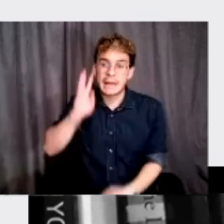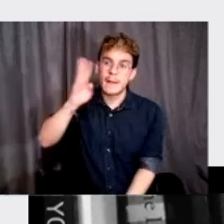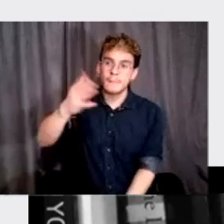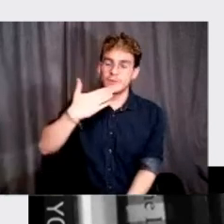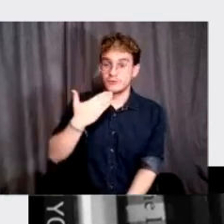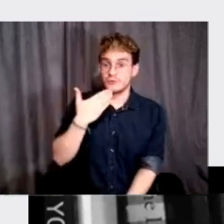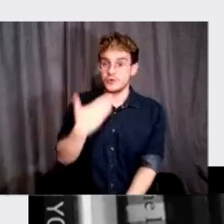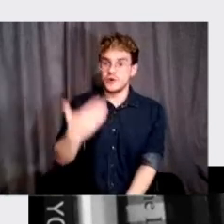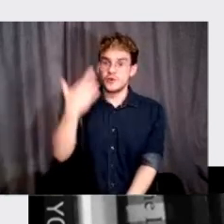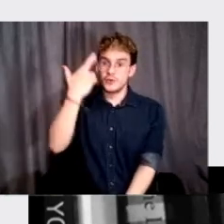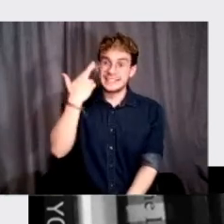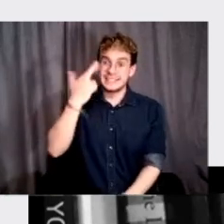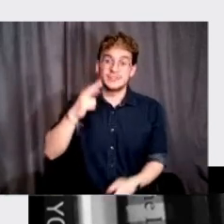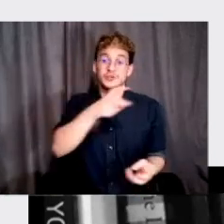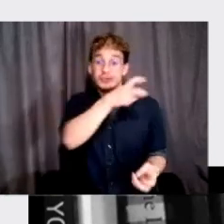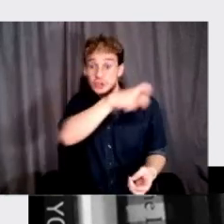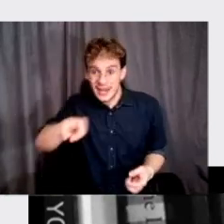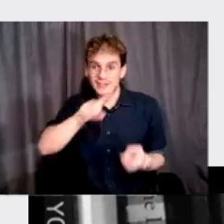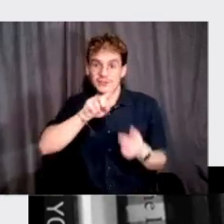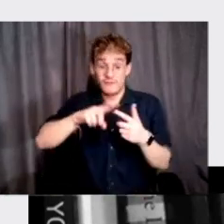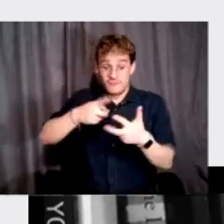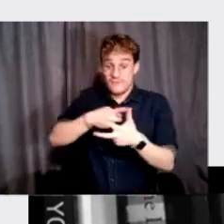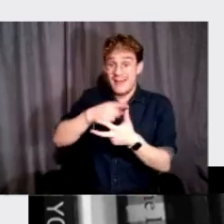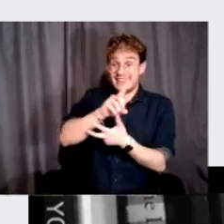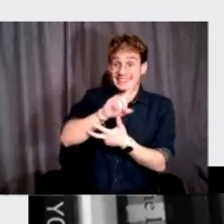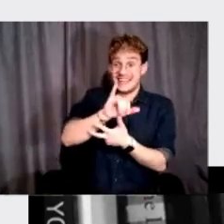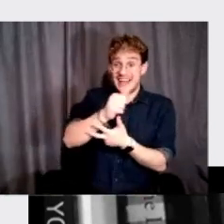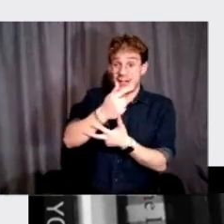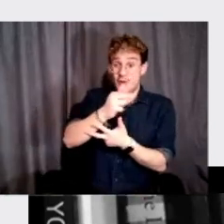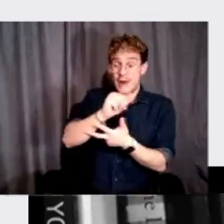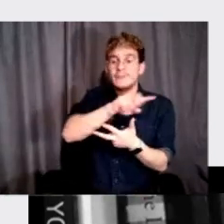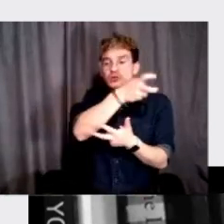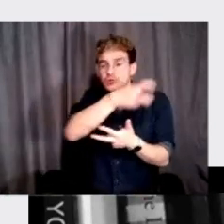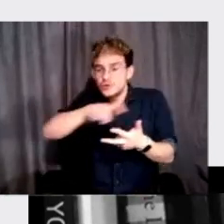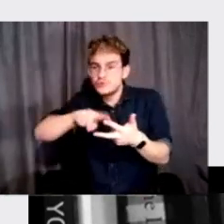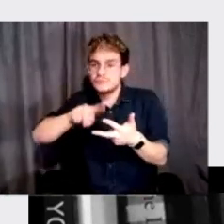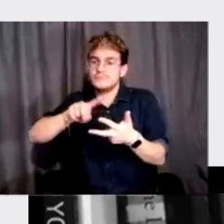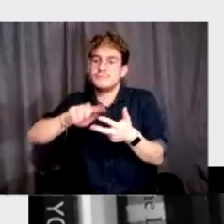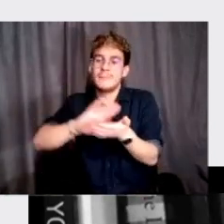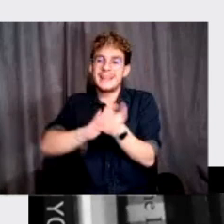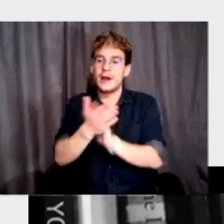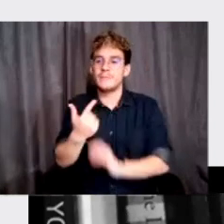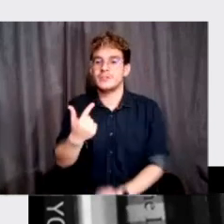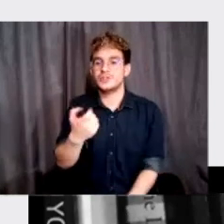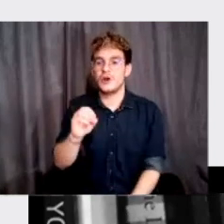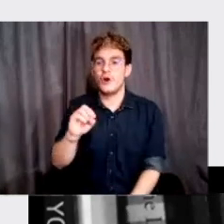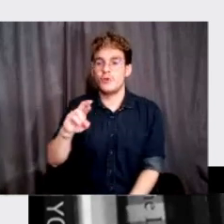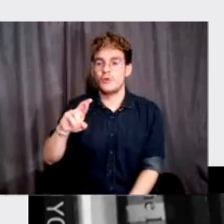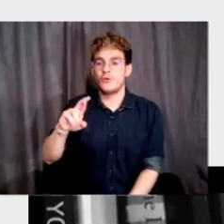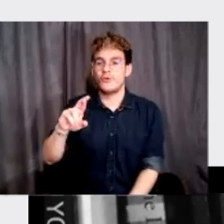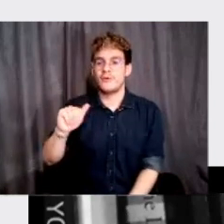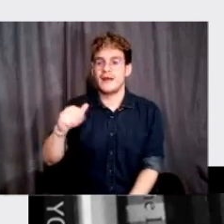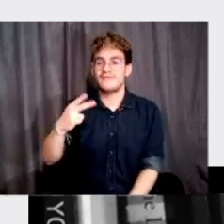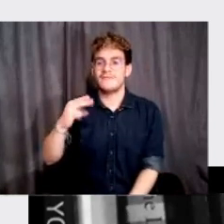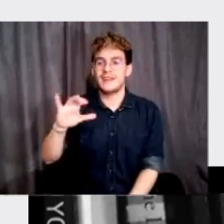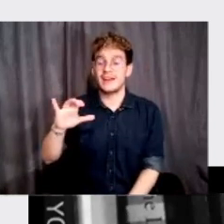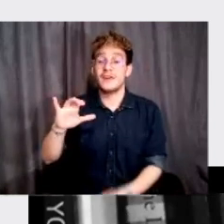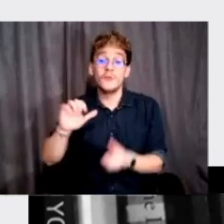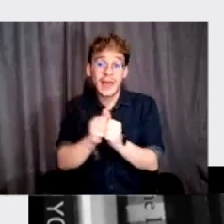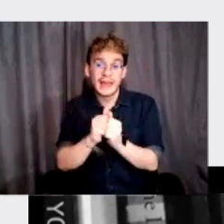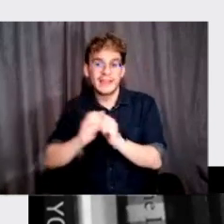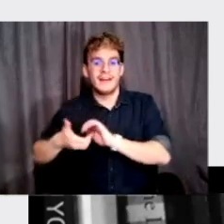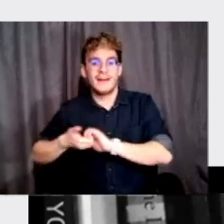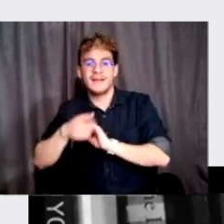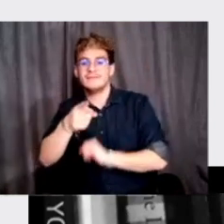case to switch the diagram to, to a different point of view, uh, and, and a different design in collaboration with